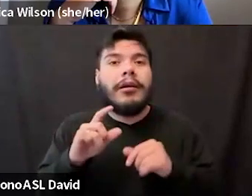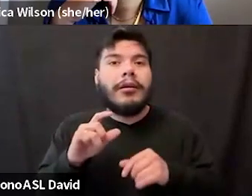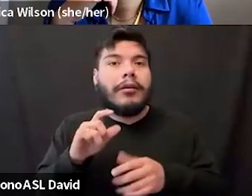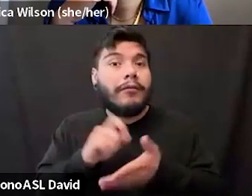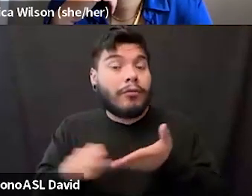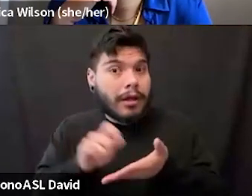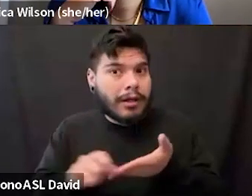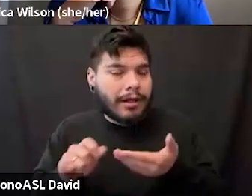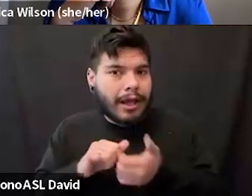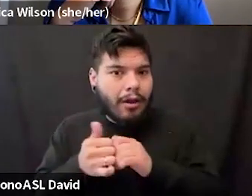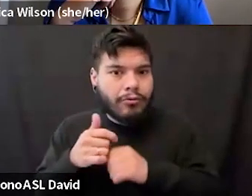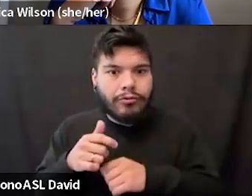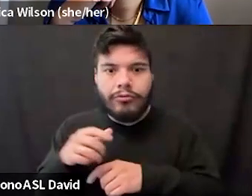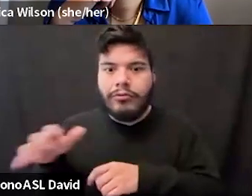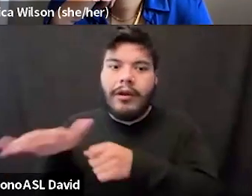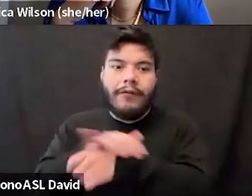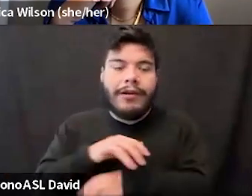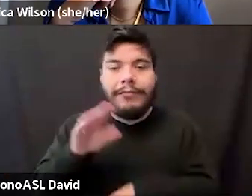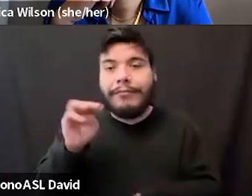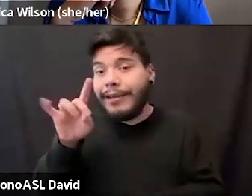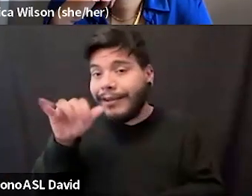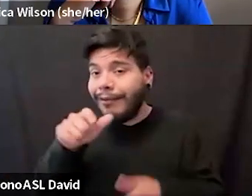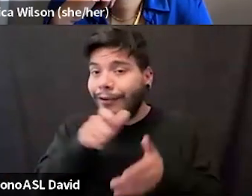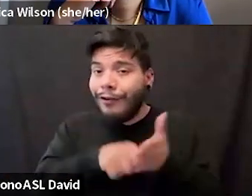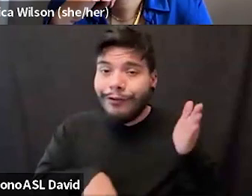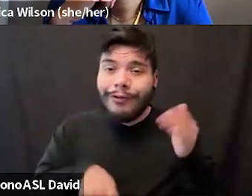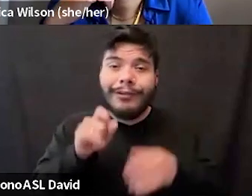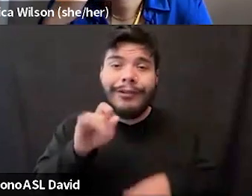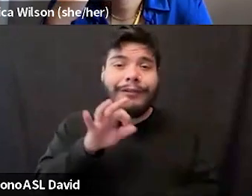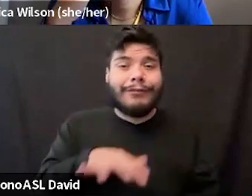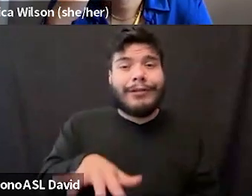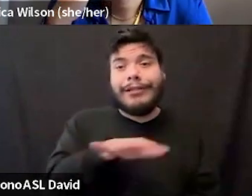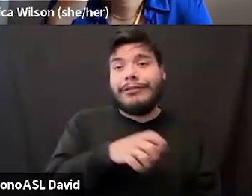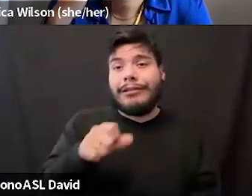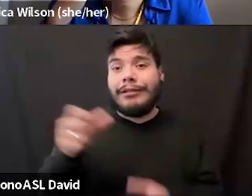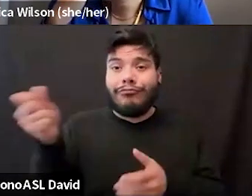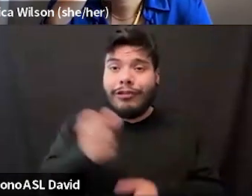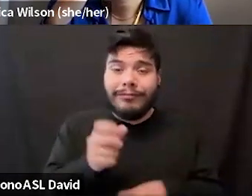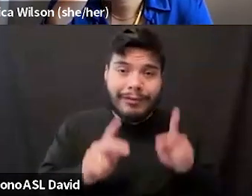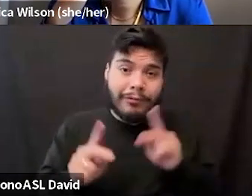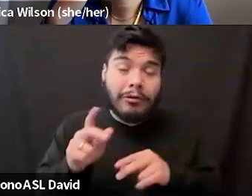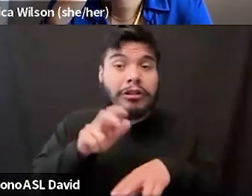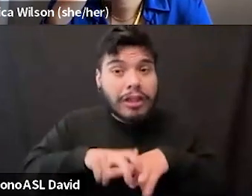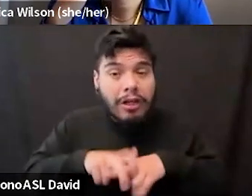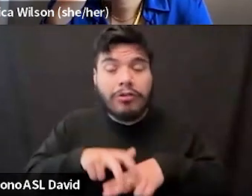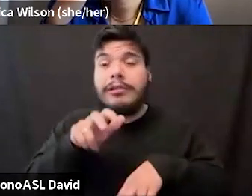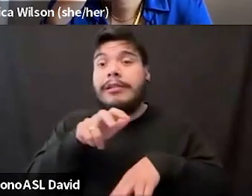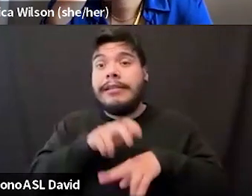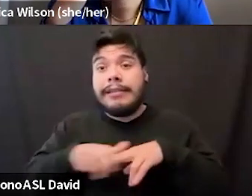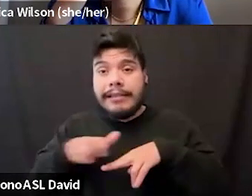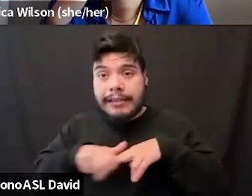in, in media articles or, you know, if it's spaces where you can bring people in and having chairs and seating or